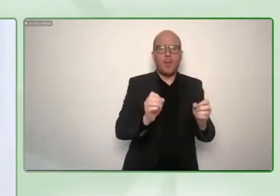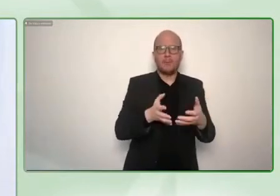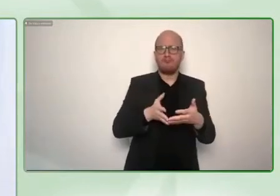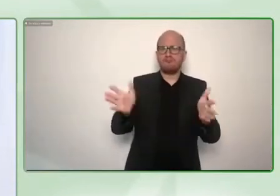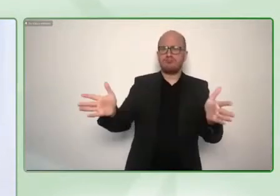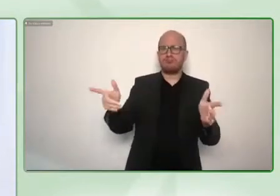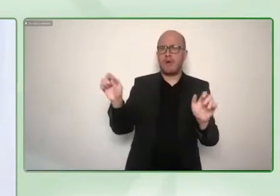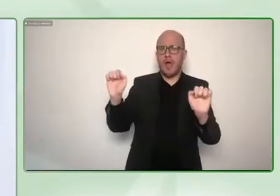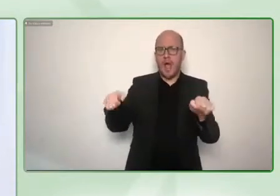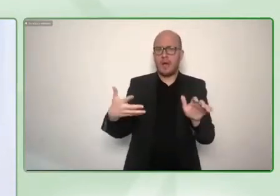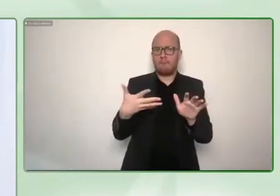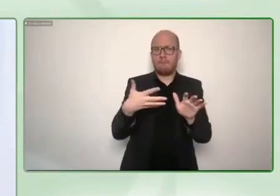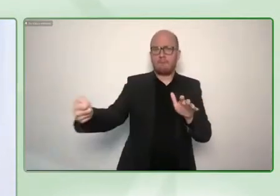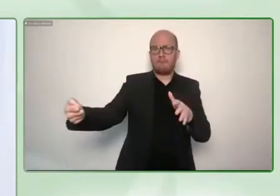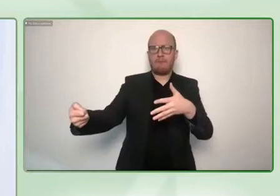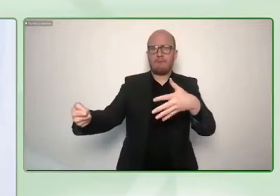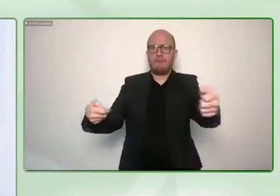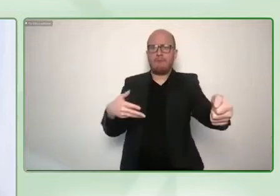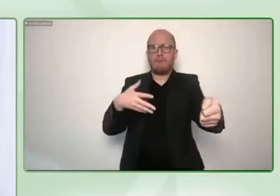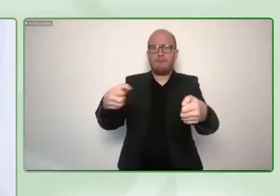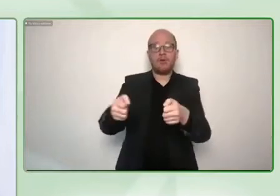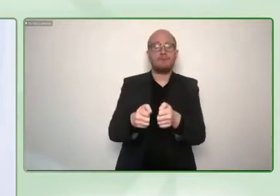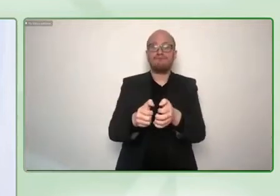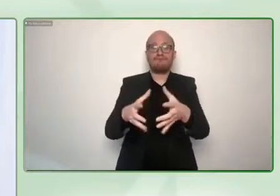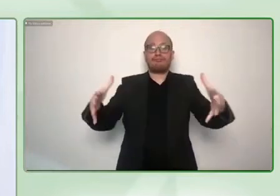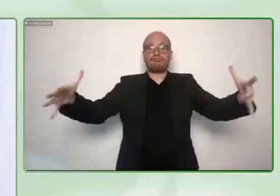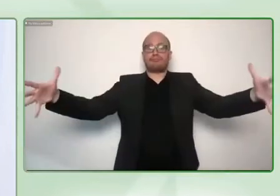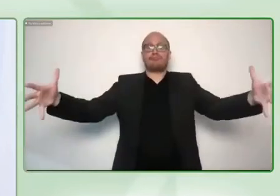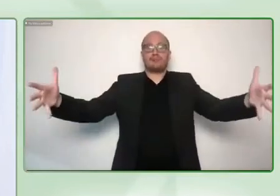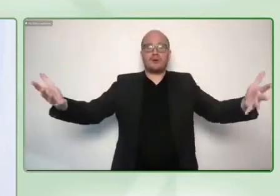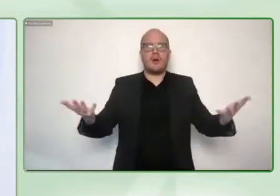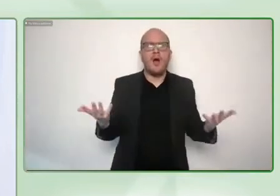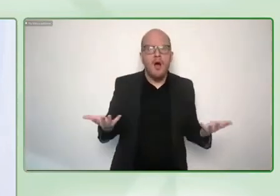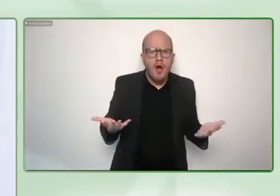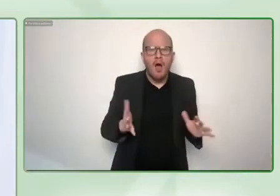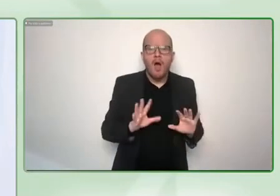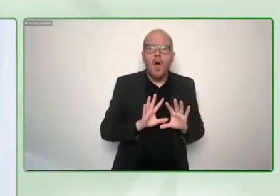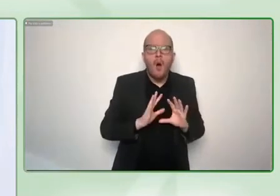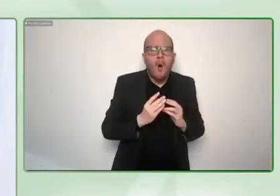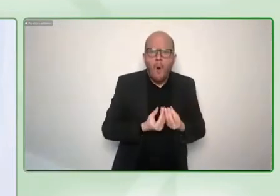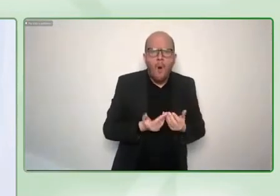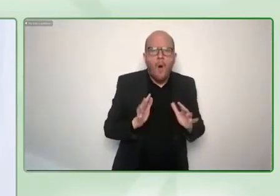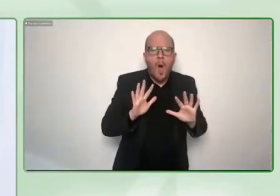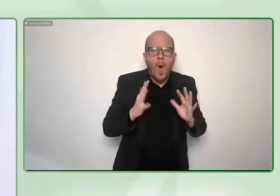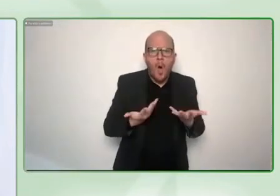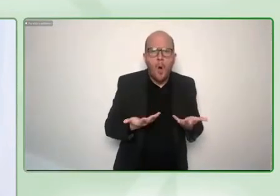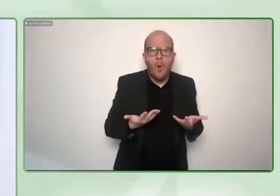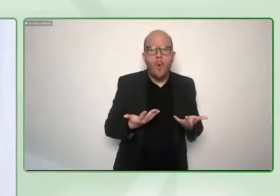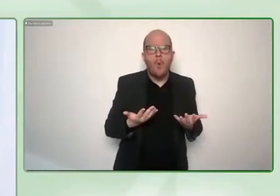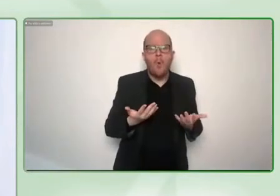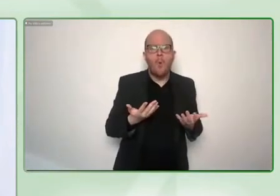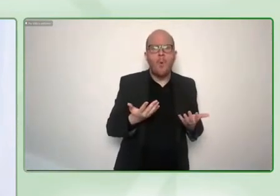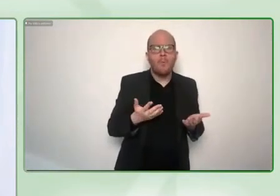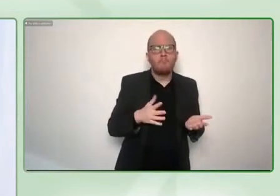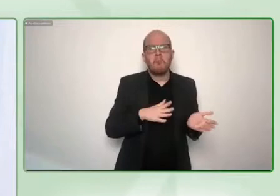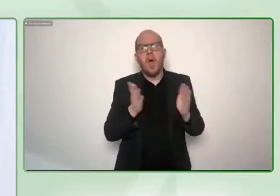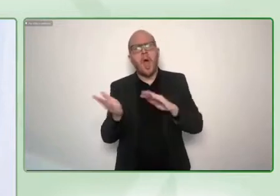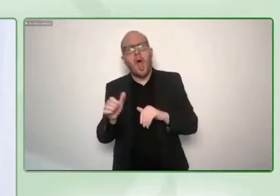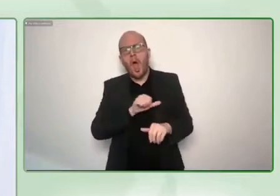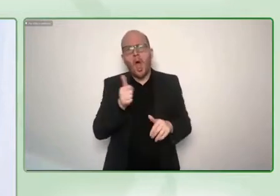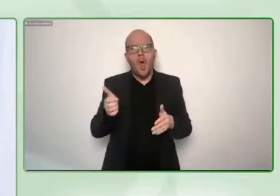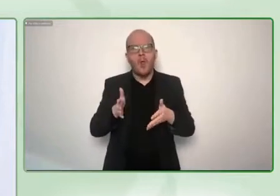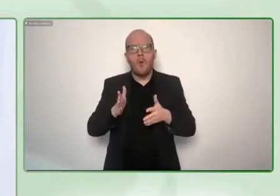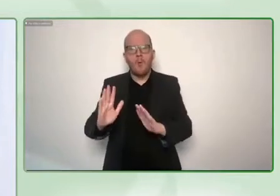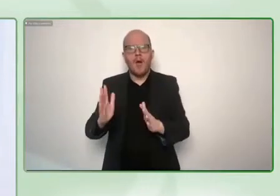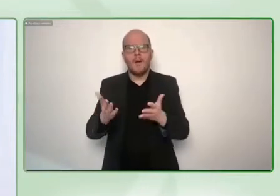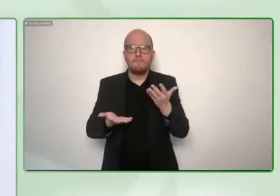fund your expansion. So there's a and you can go to try to change systems and change the regulations. There are very different ways of doing it.